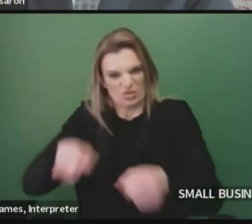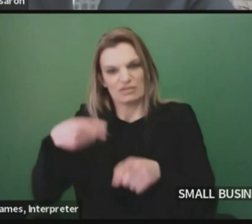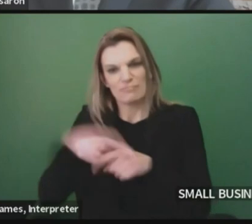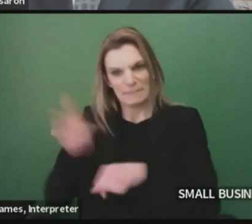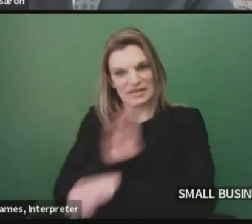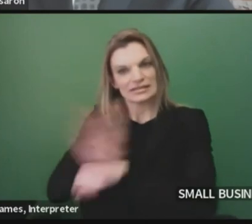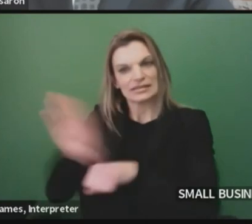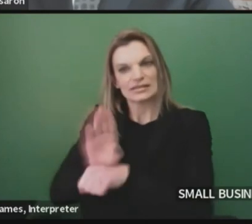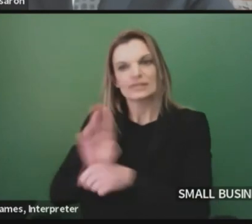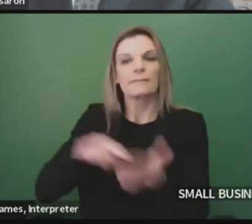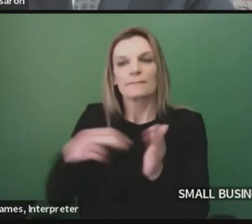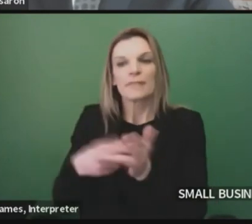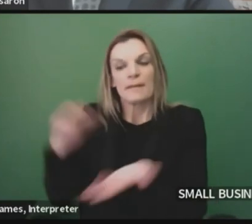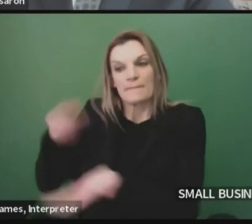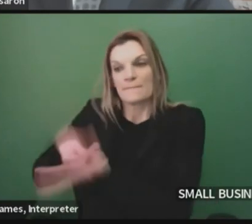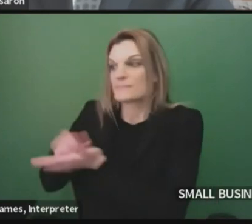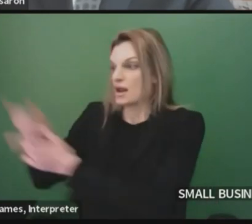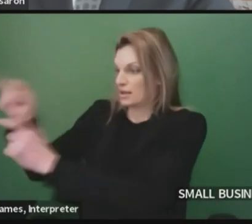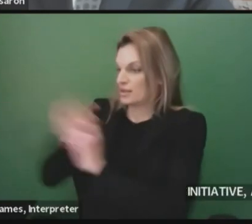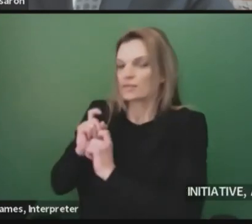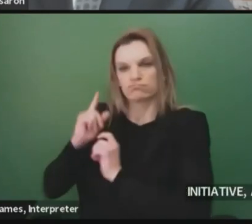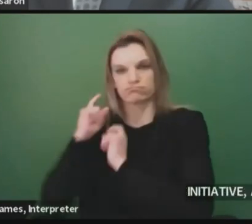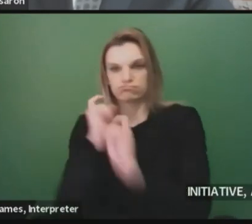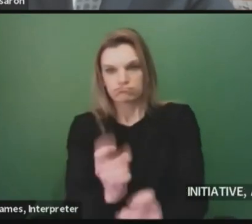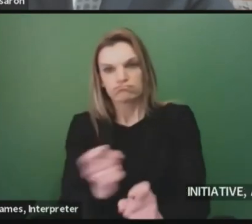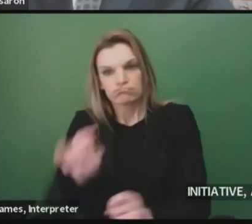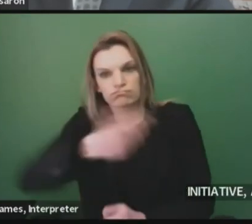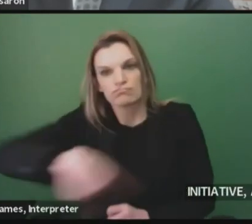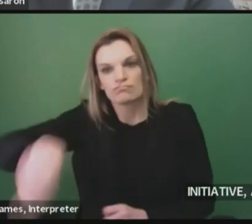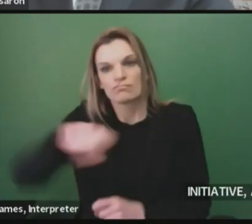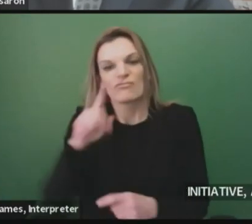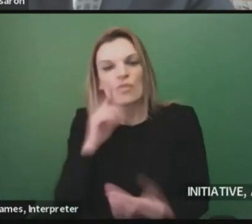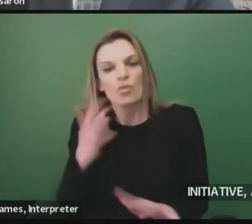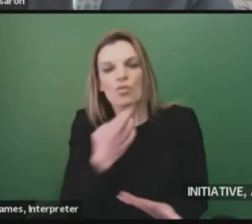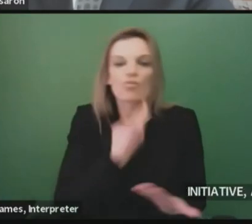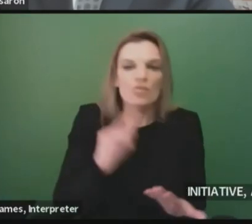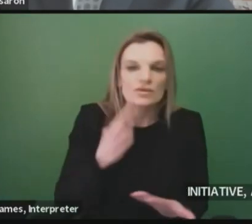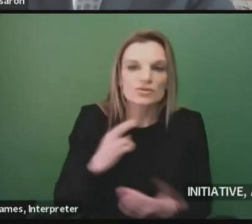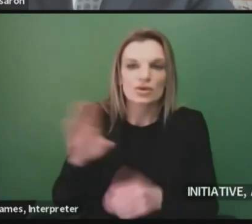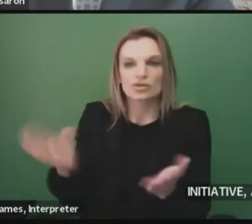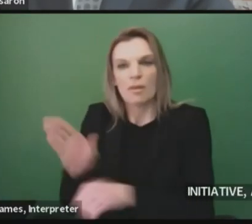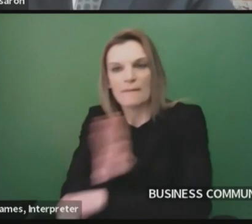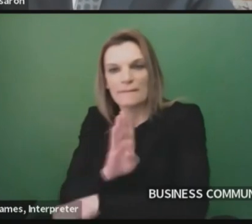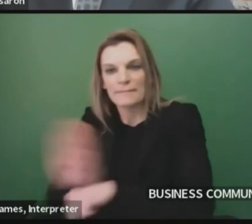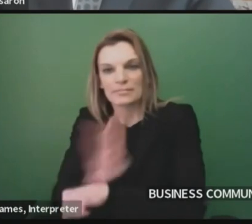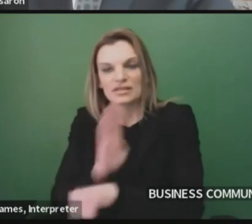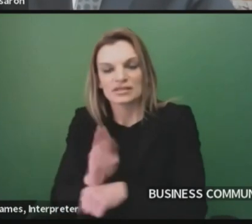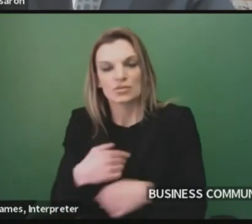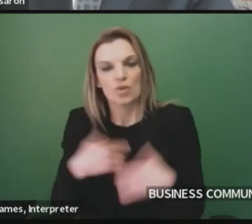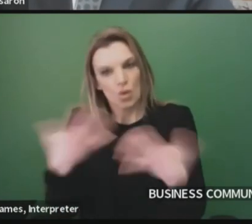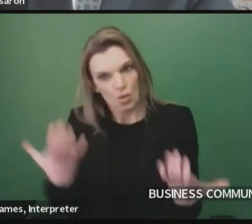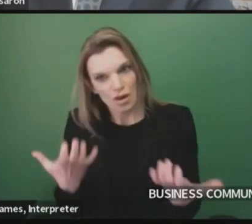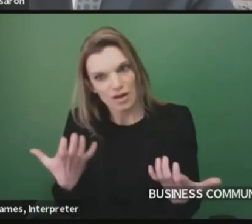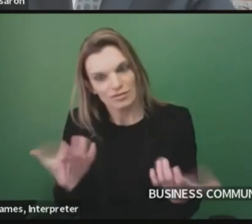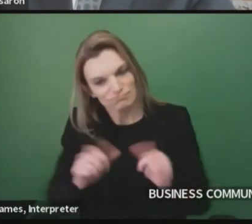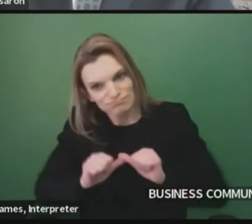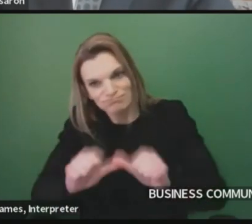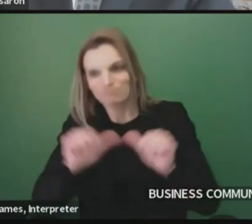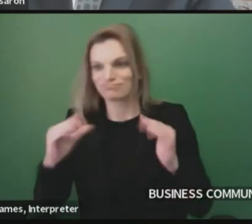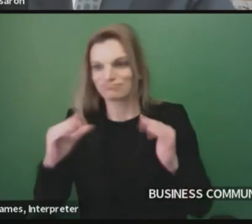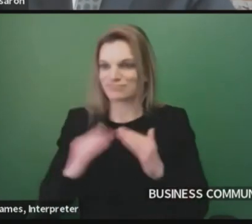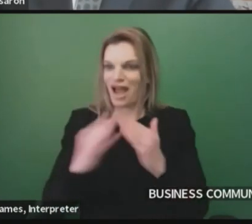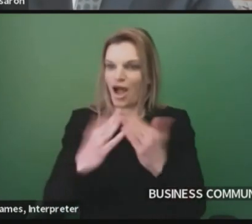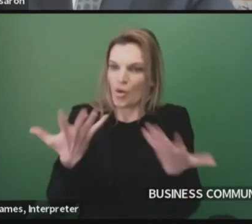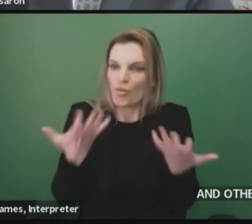by securing grants for restaurants and other place-based businesses to keep our main streets vibrant and our